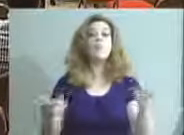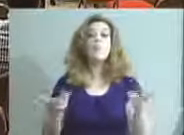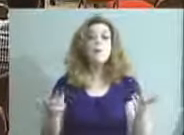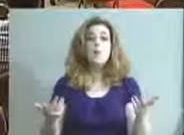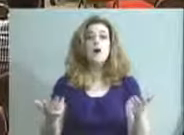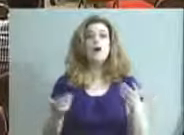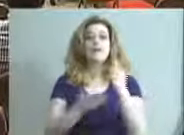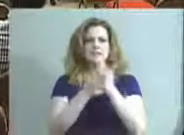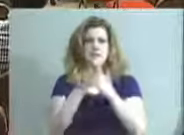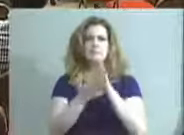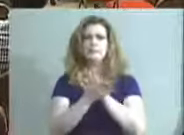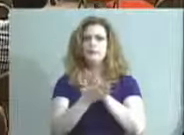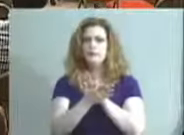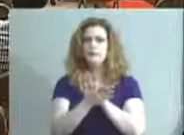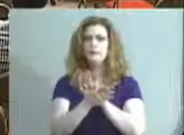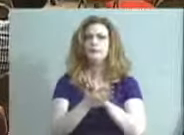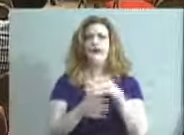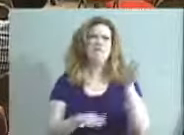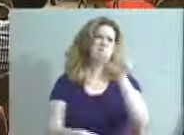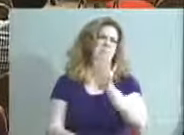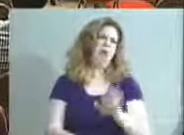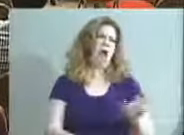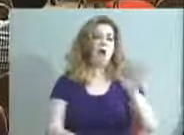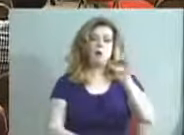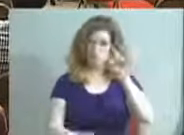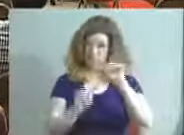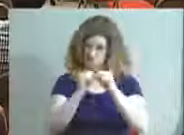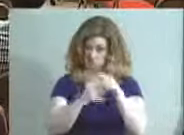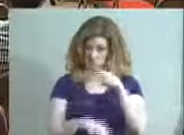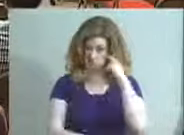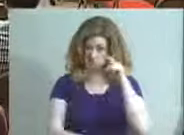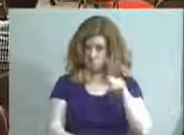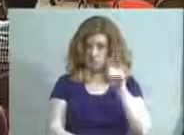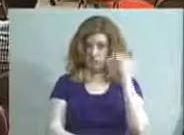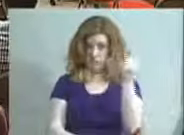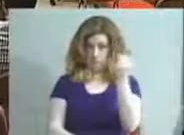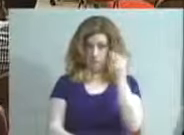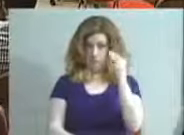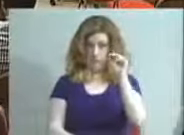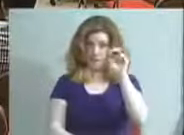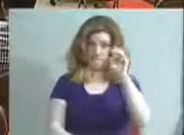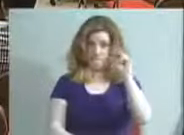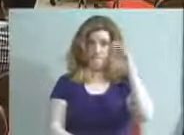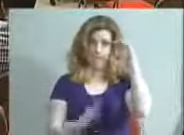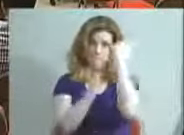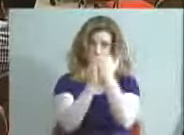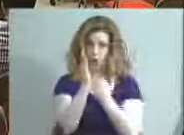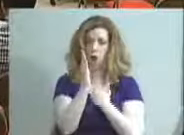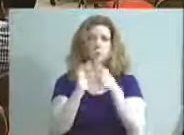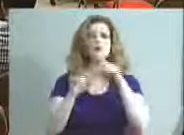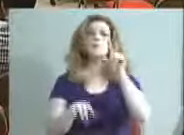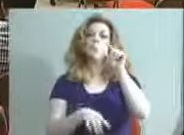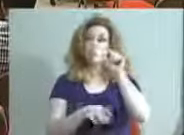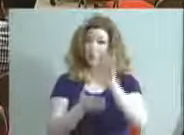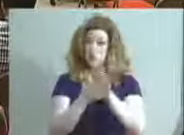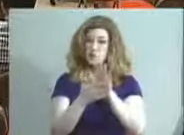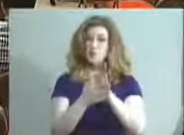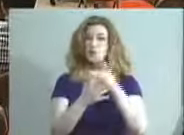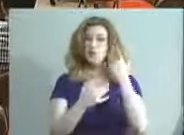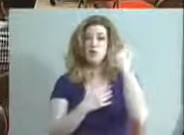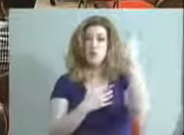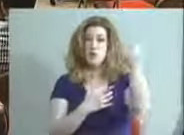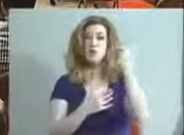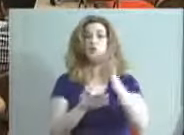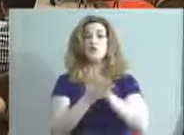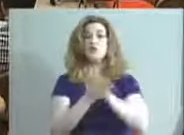schools, we have 20 teams. I don't know if you all saw this in the Monday memo, but there's 20 schools that are going to the School